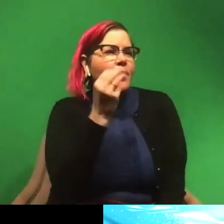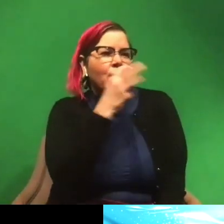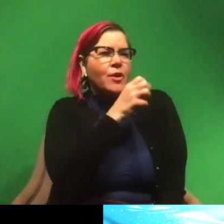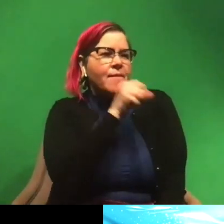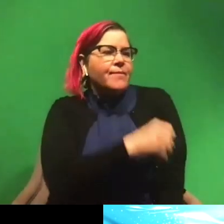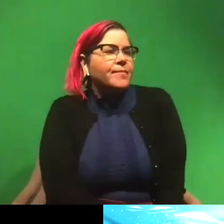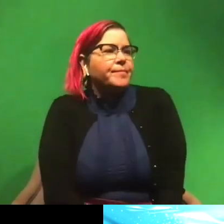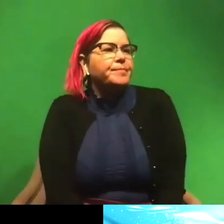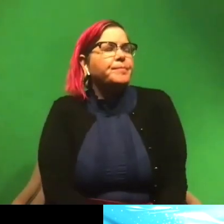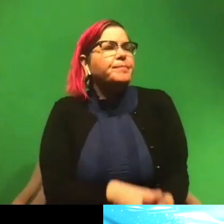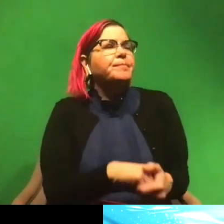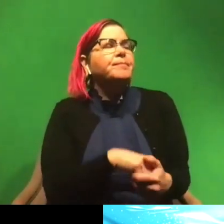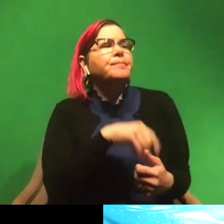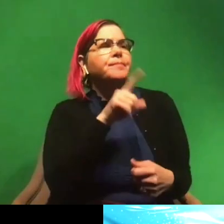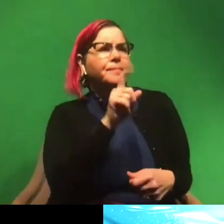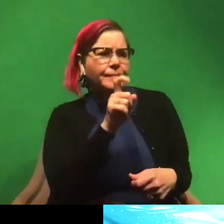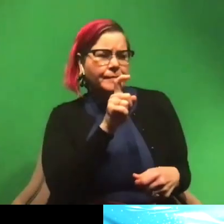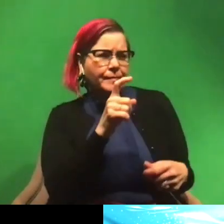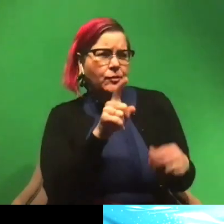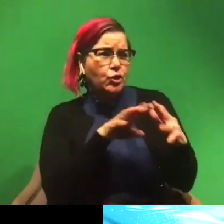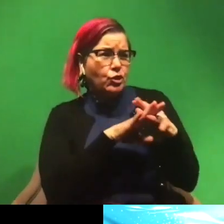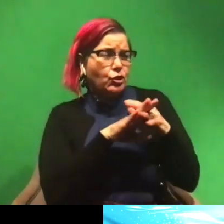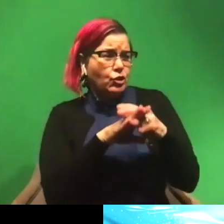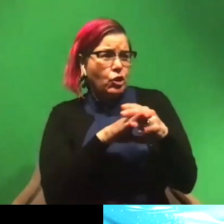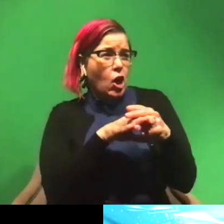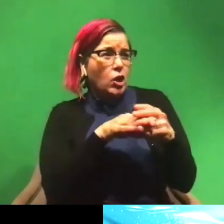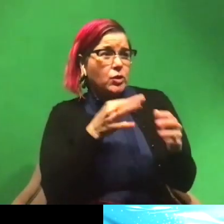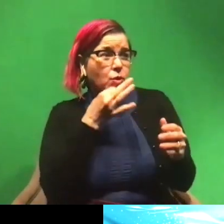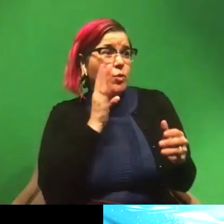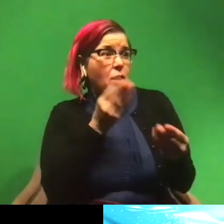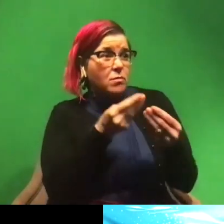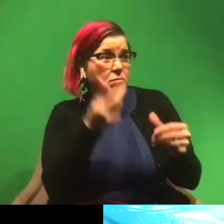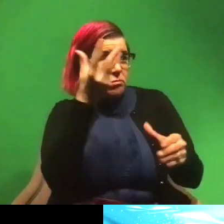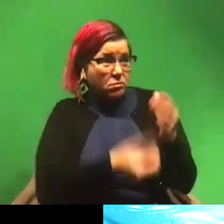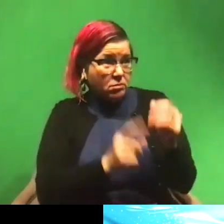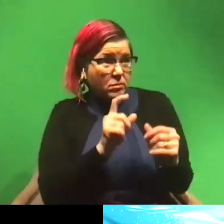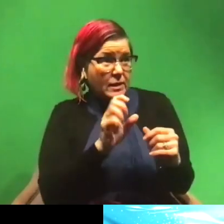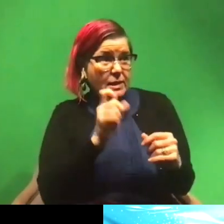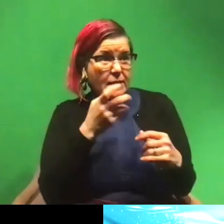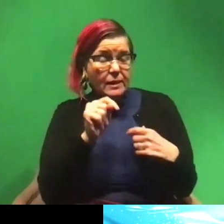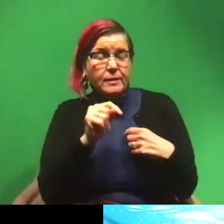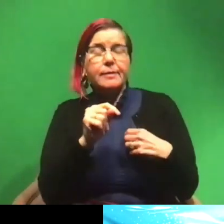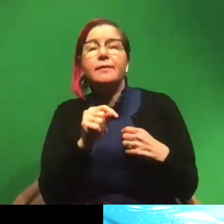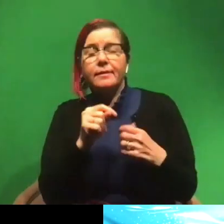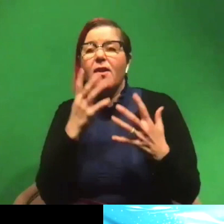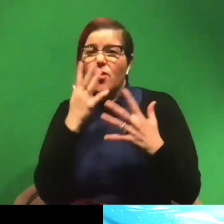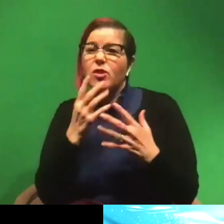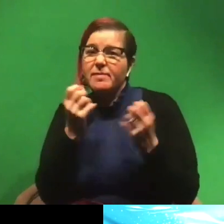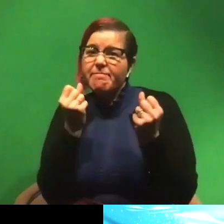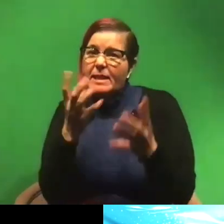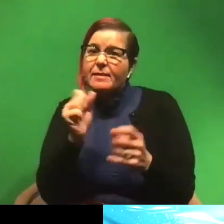Um, are there any sharks that are close to extinction? Uh, unfortunately there are a lot.